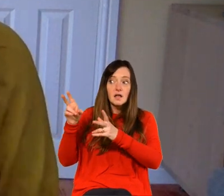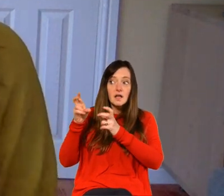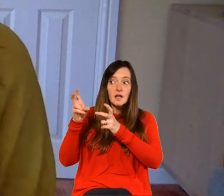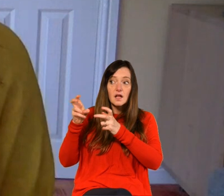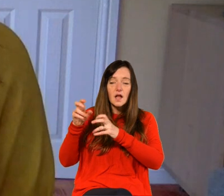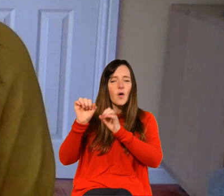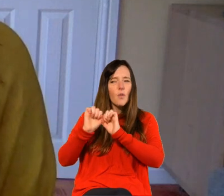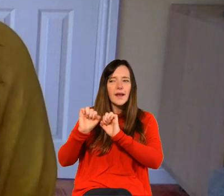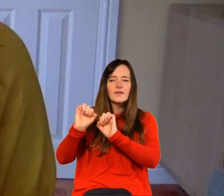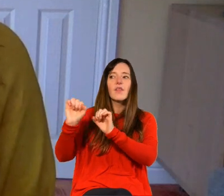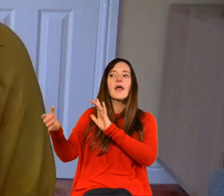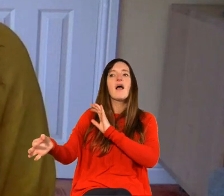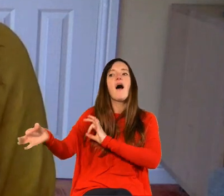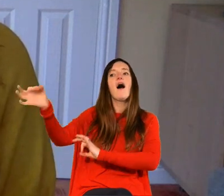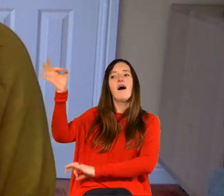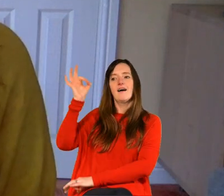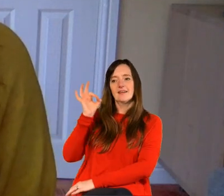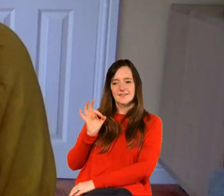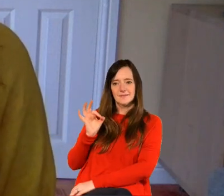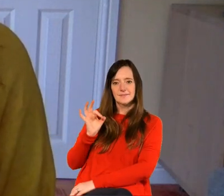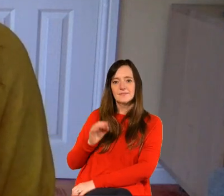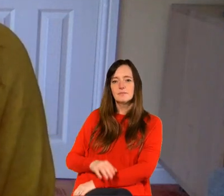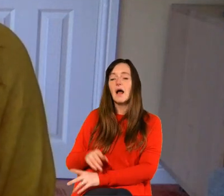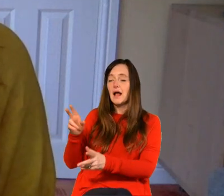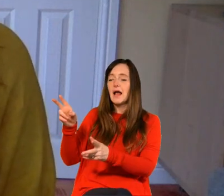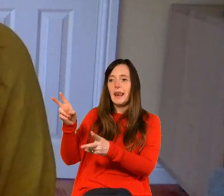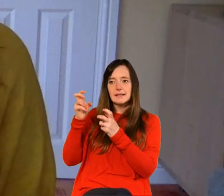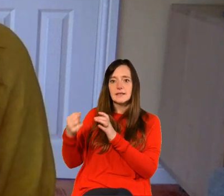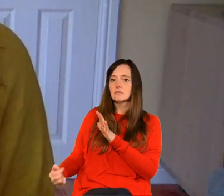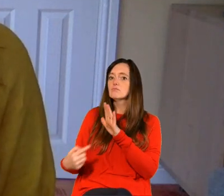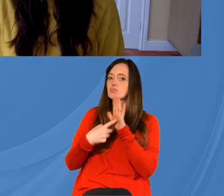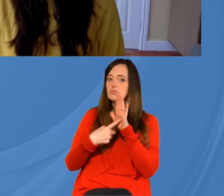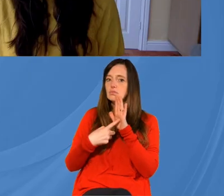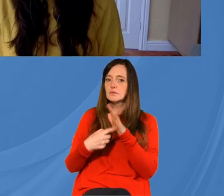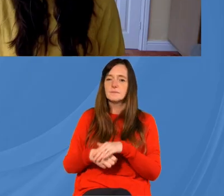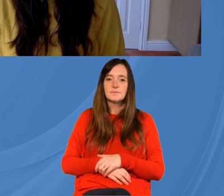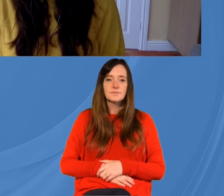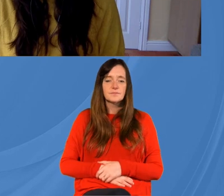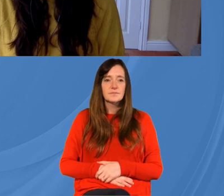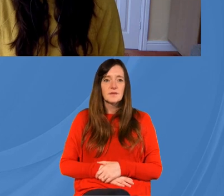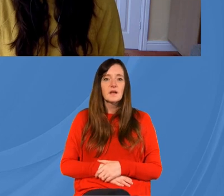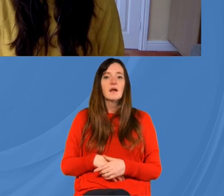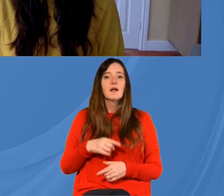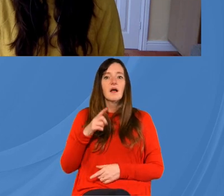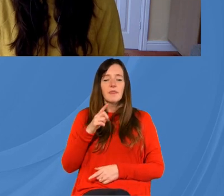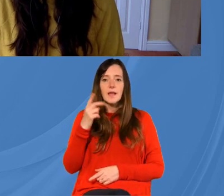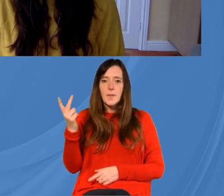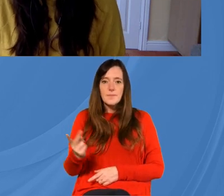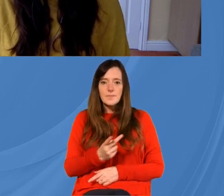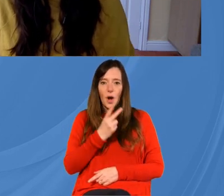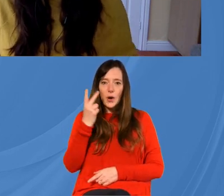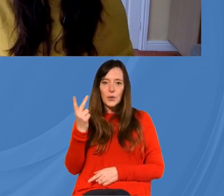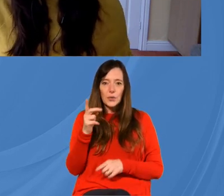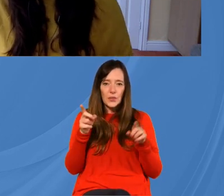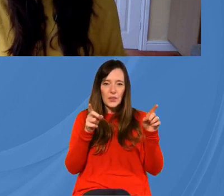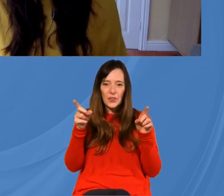central in that i think to be able to do that well and persuasively that's that's helpful i'm seeing that's a note between both of you actually questions are